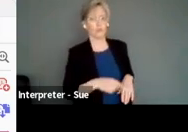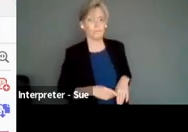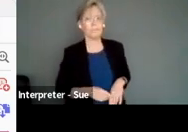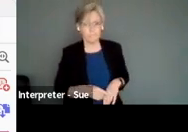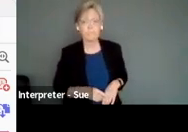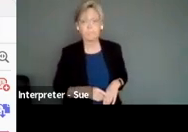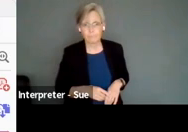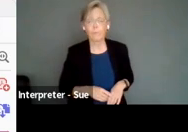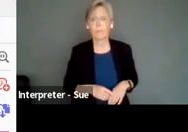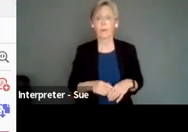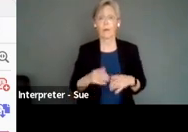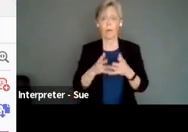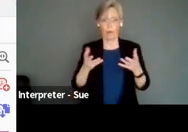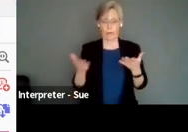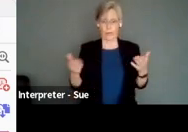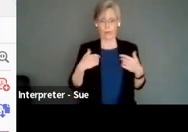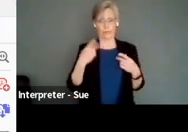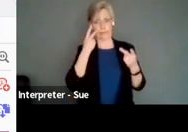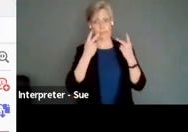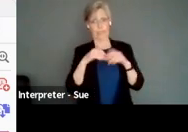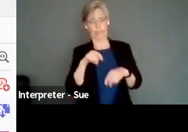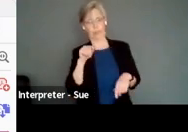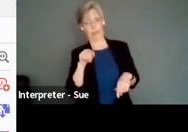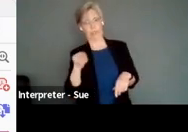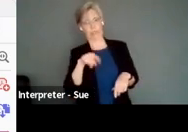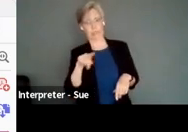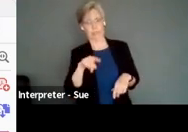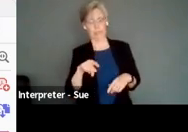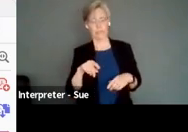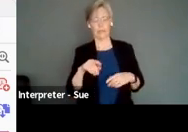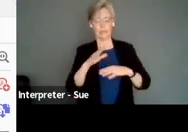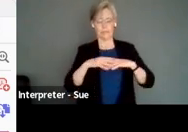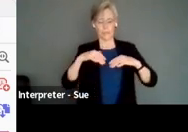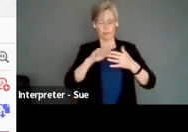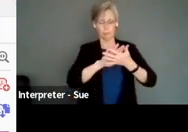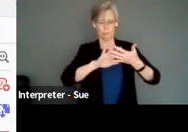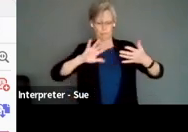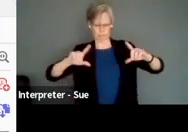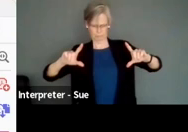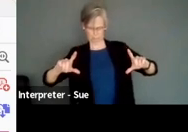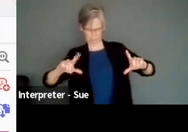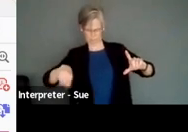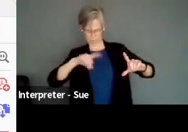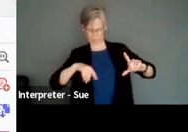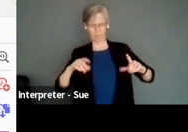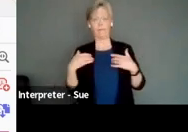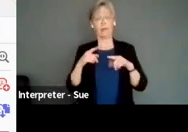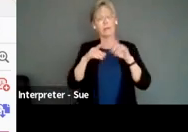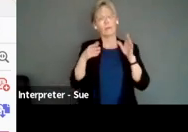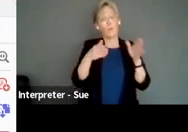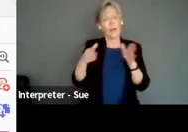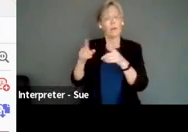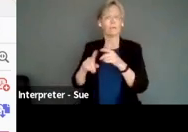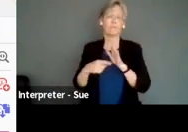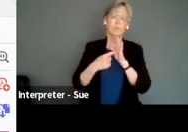one of the things that I find within this Indigenous framework, as an example, there's, you know, different ways to represent Indigenous